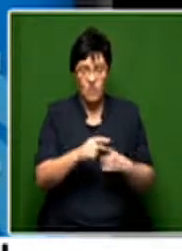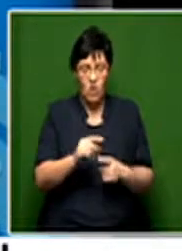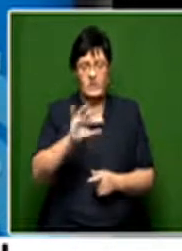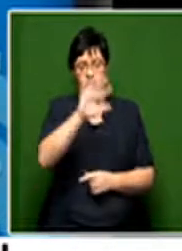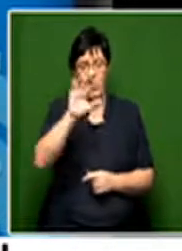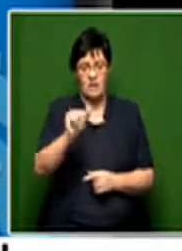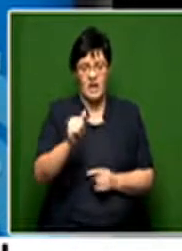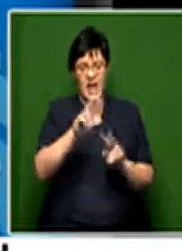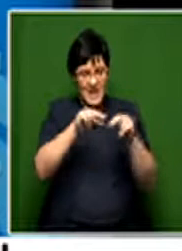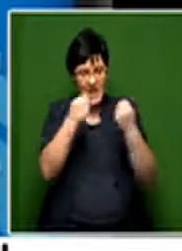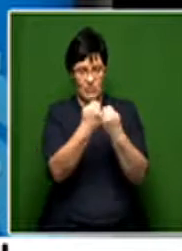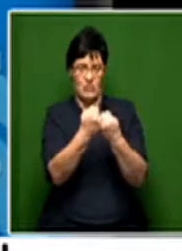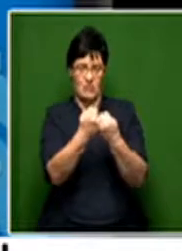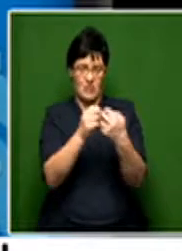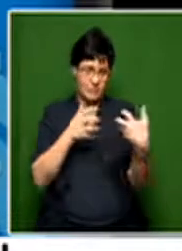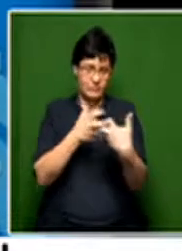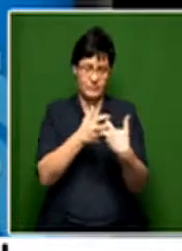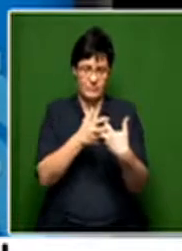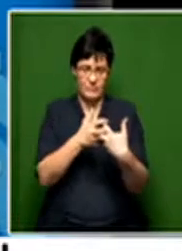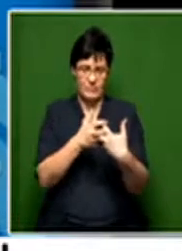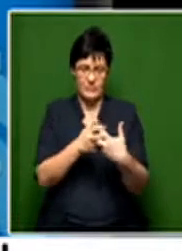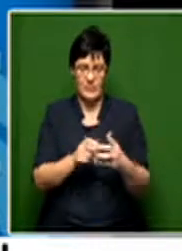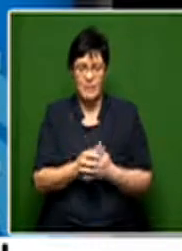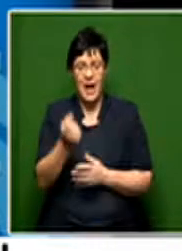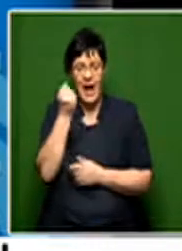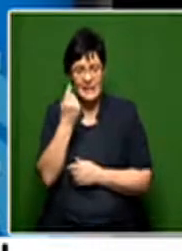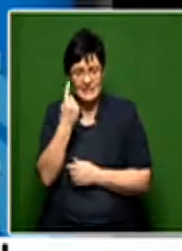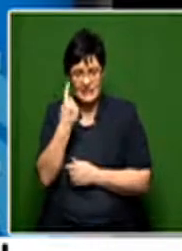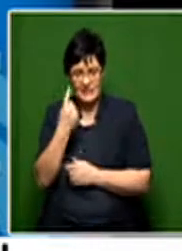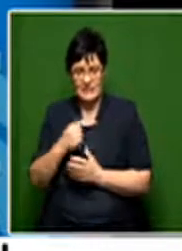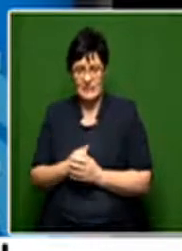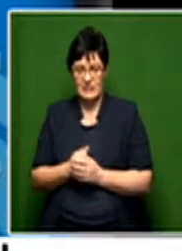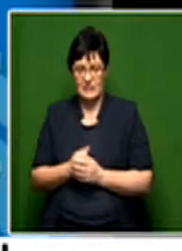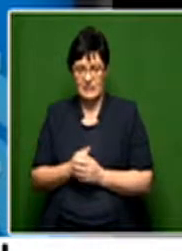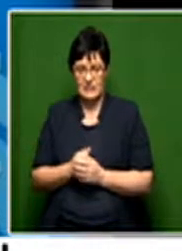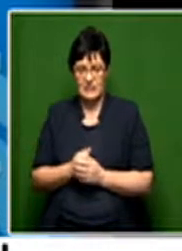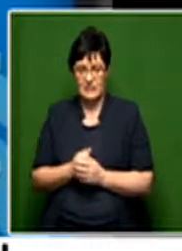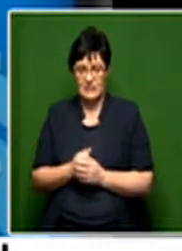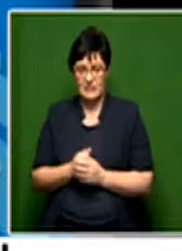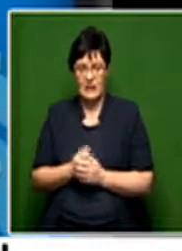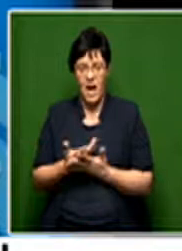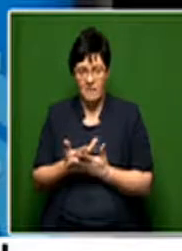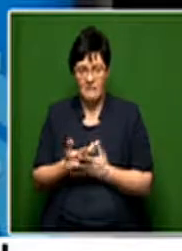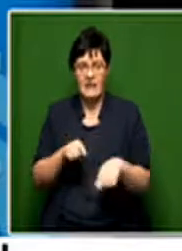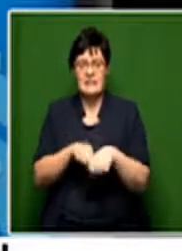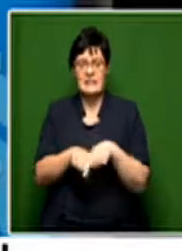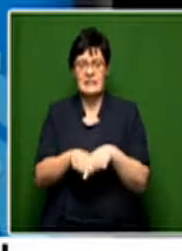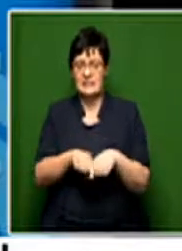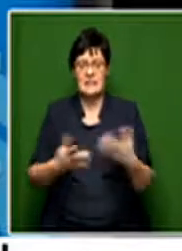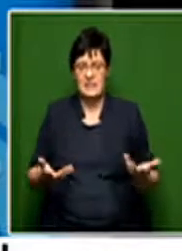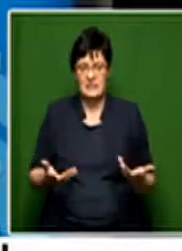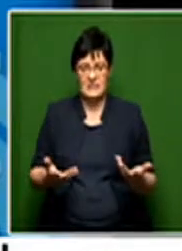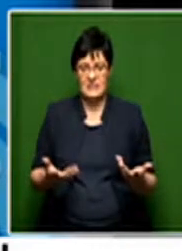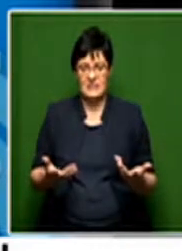African nationality. So I understand he indeed a DNA test with